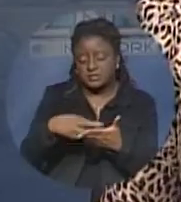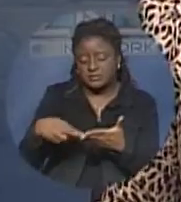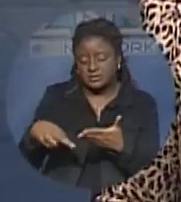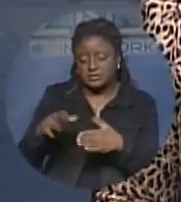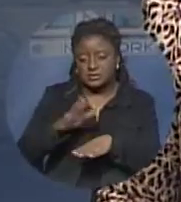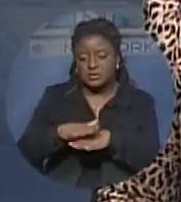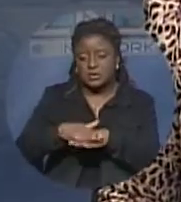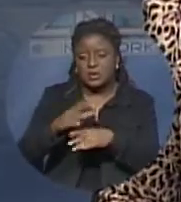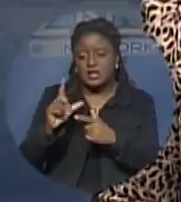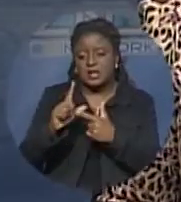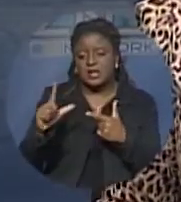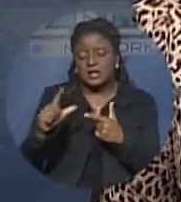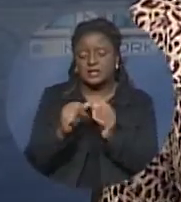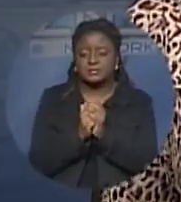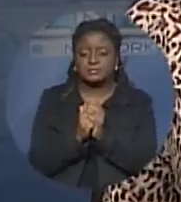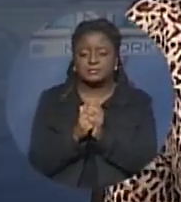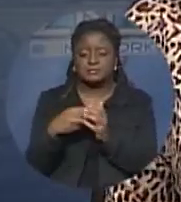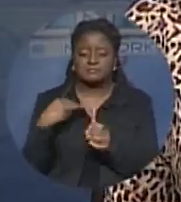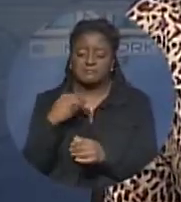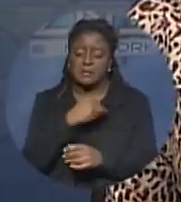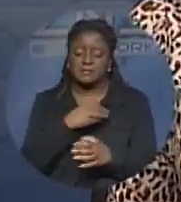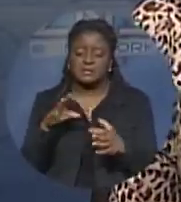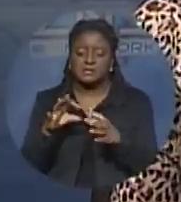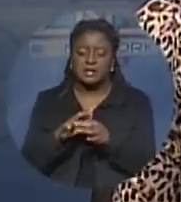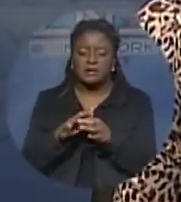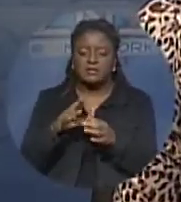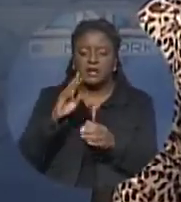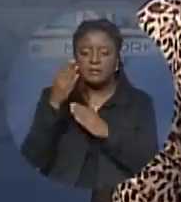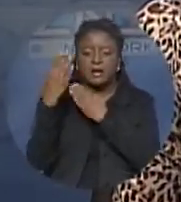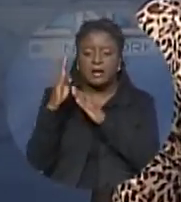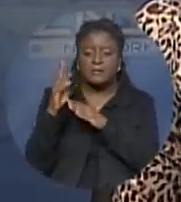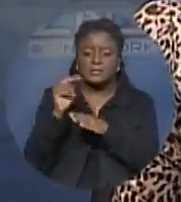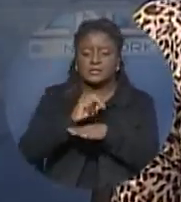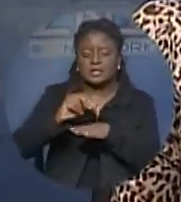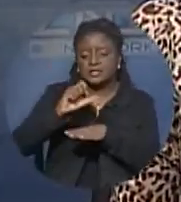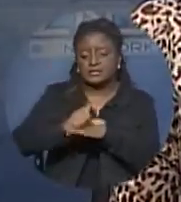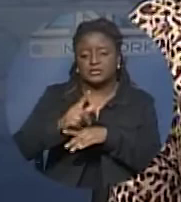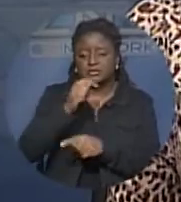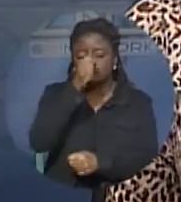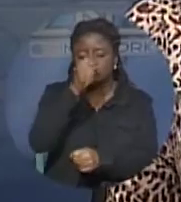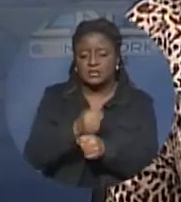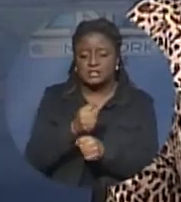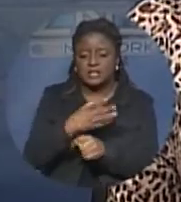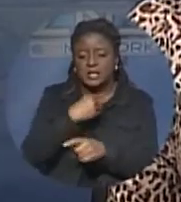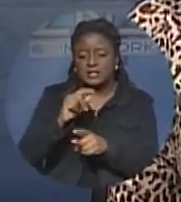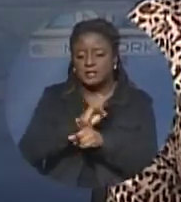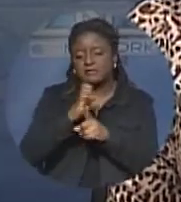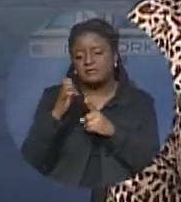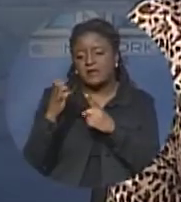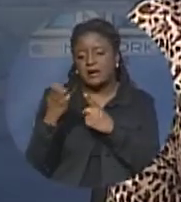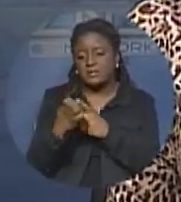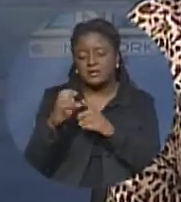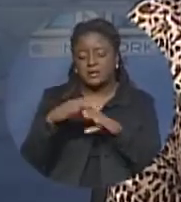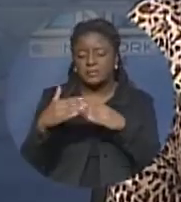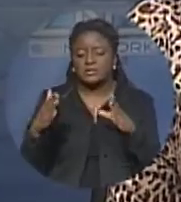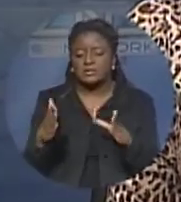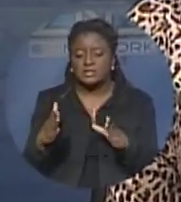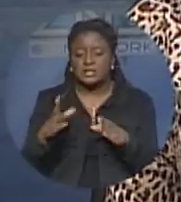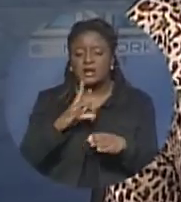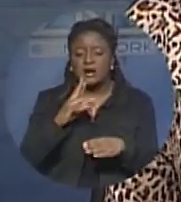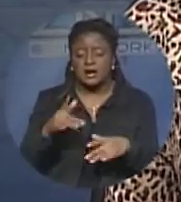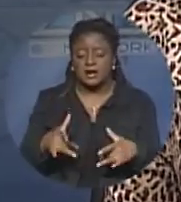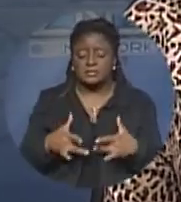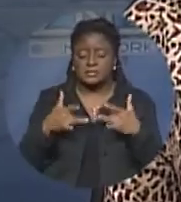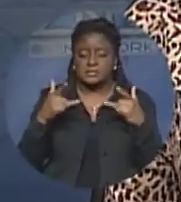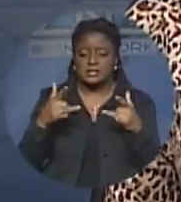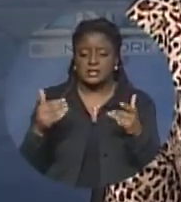Members of the Bahamas National Trust and the environmental community are up in arms tonight over another case of indiscriminate dumping at